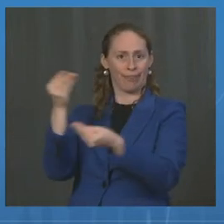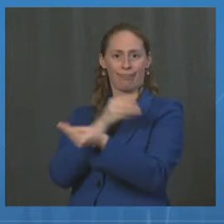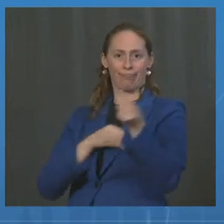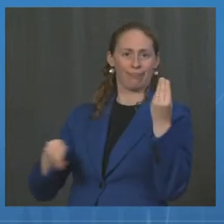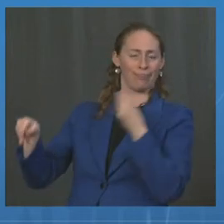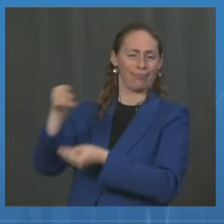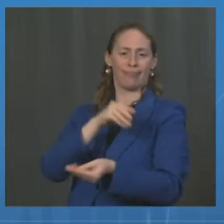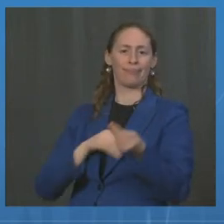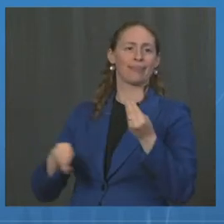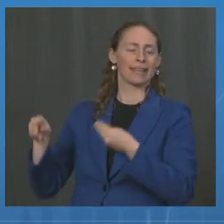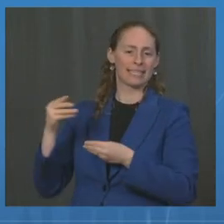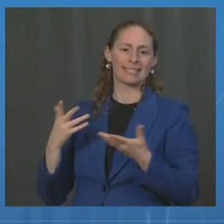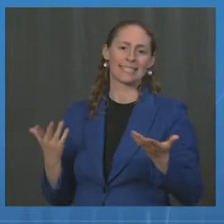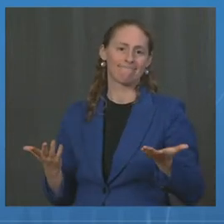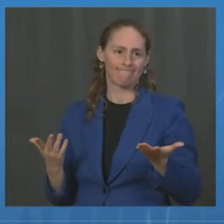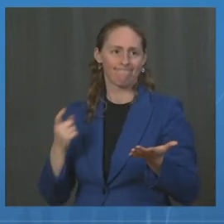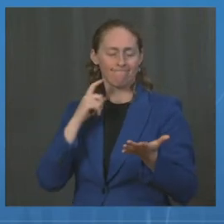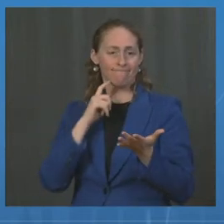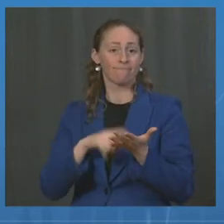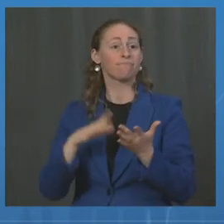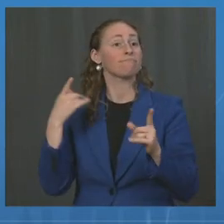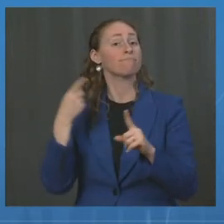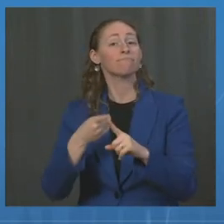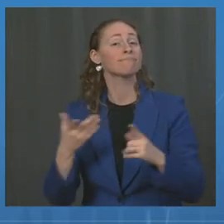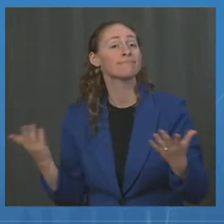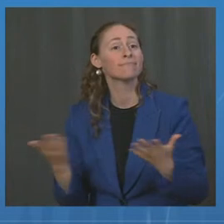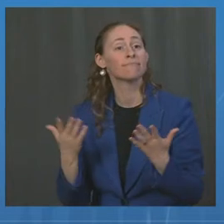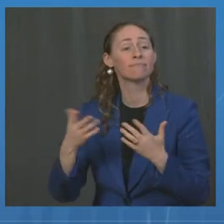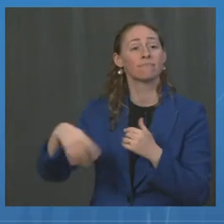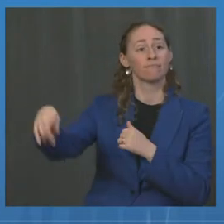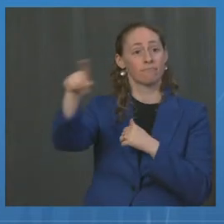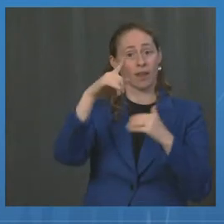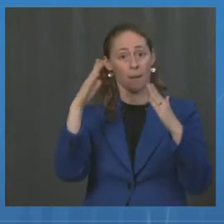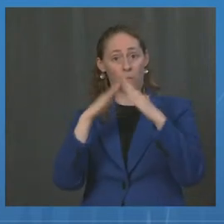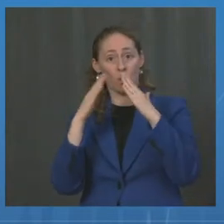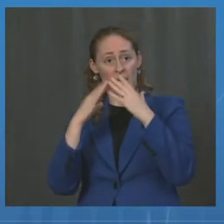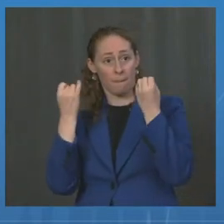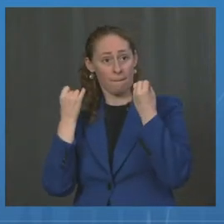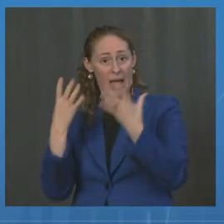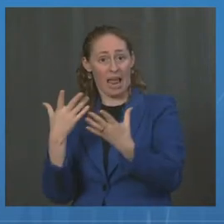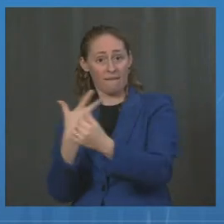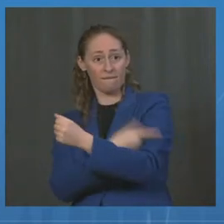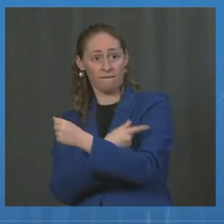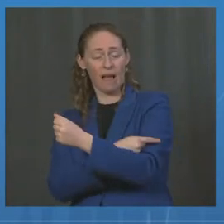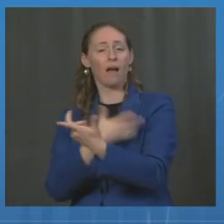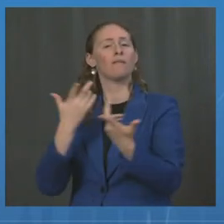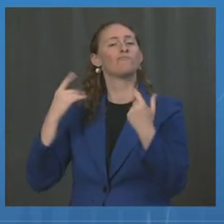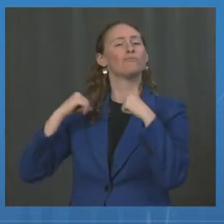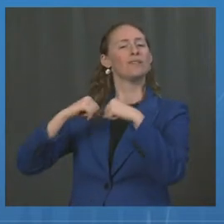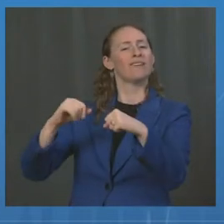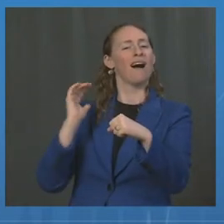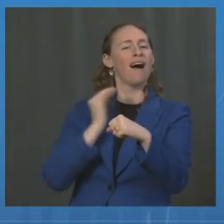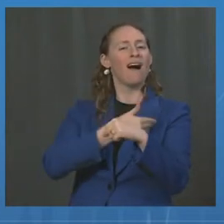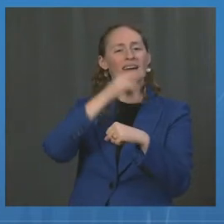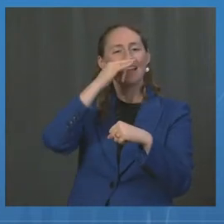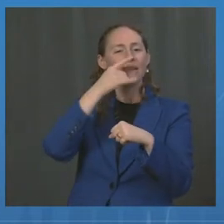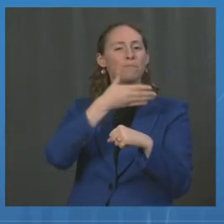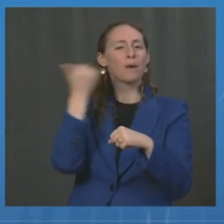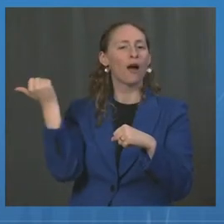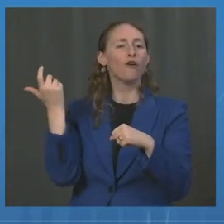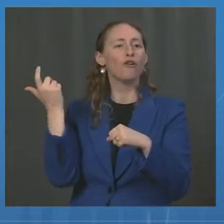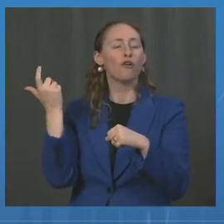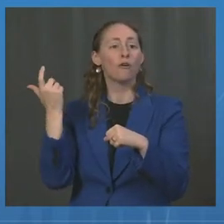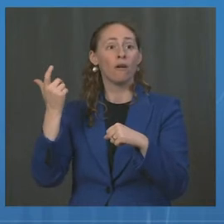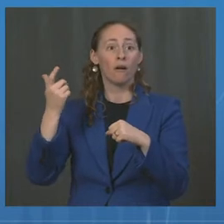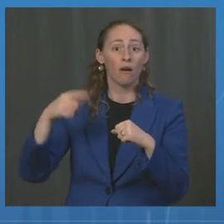is community-level vaccination coverage protects our children. As the number of COVID-19 cases increase in the community,